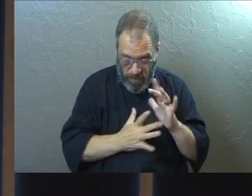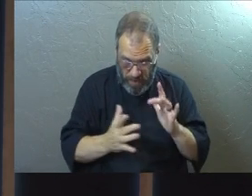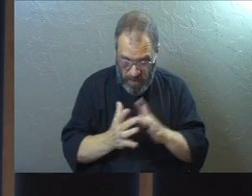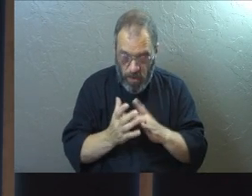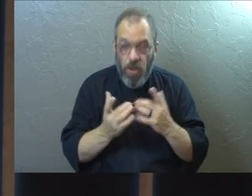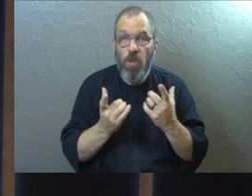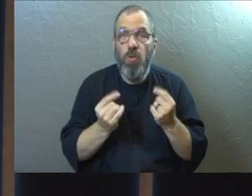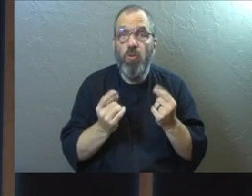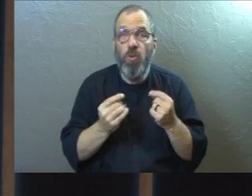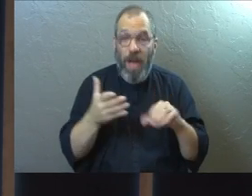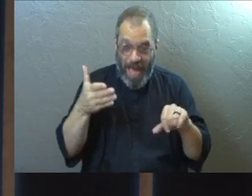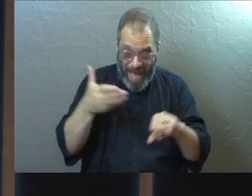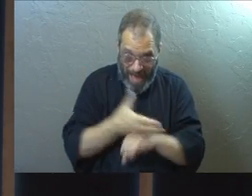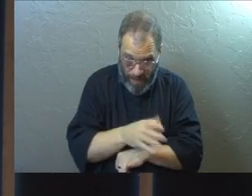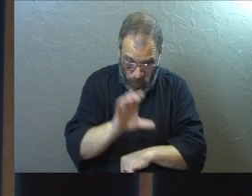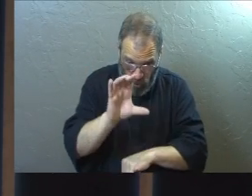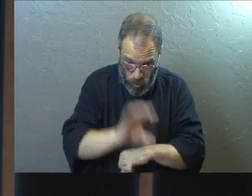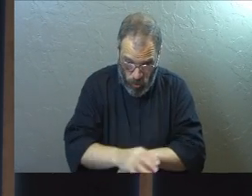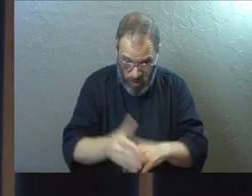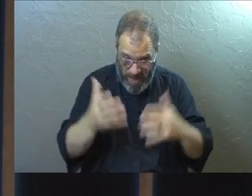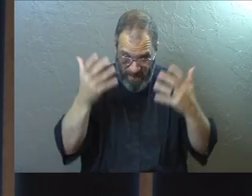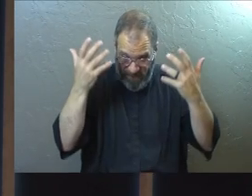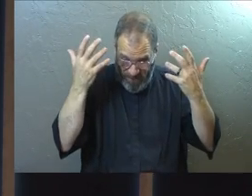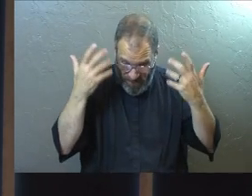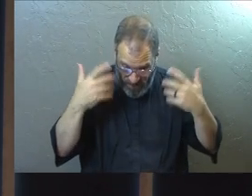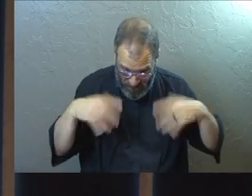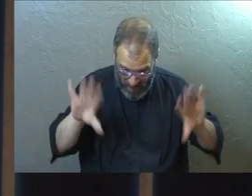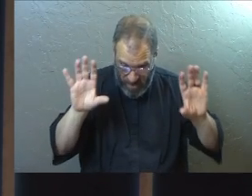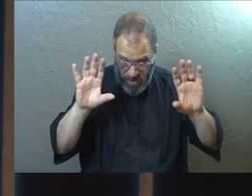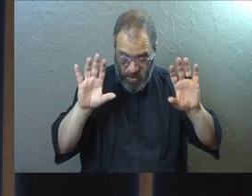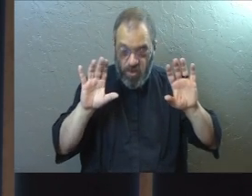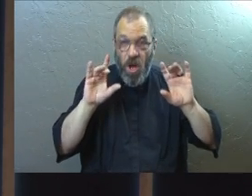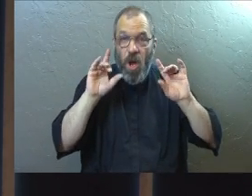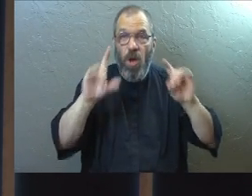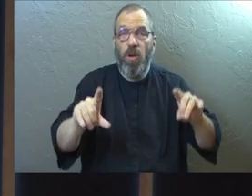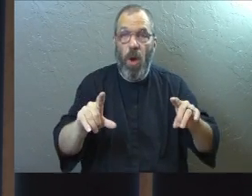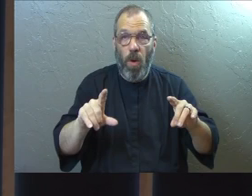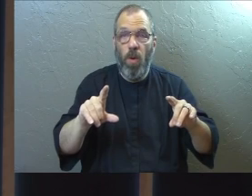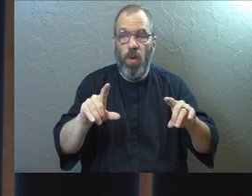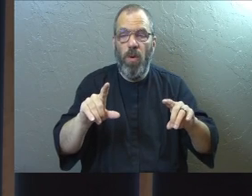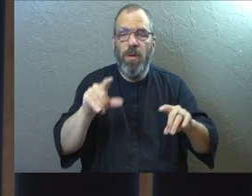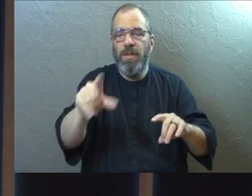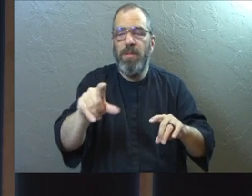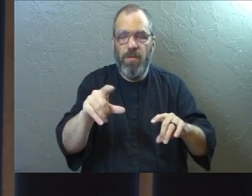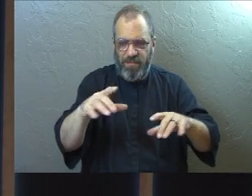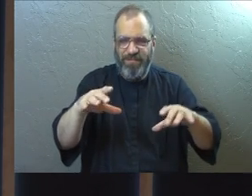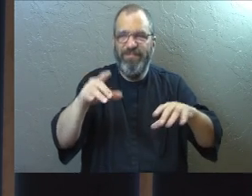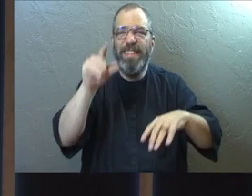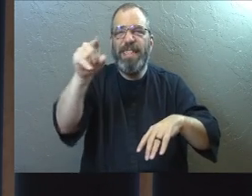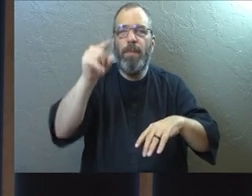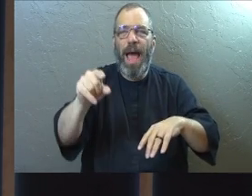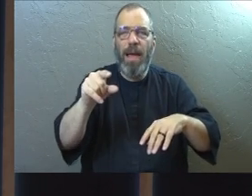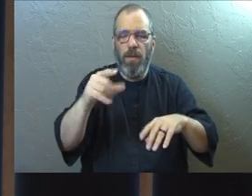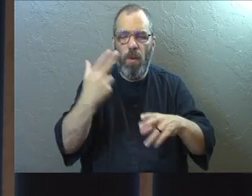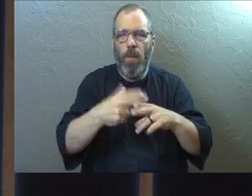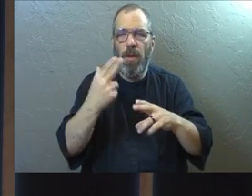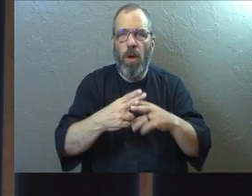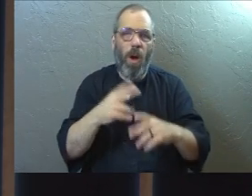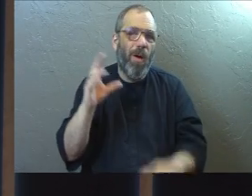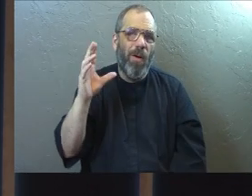what I want you to do is after the service is completely over go back to the sound booth and say, I need my Bible.